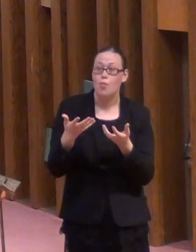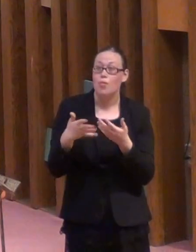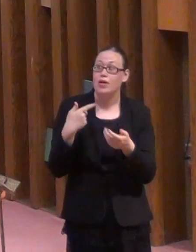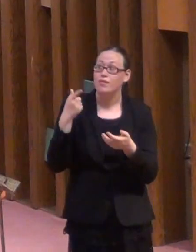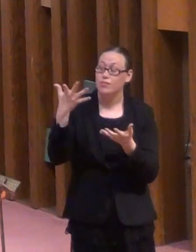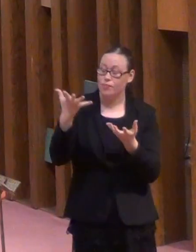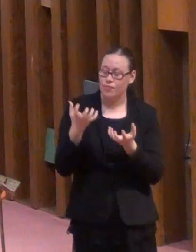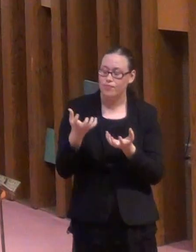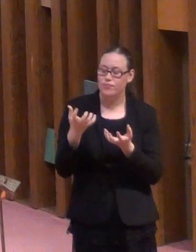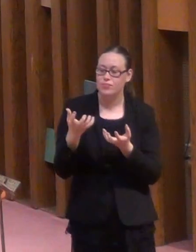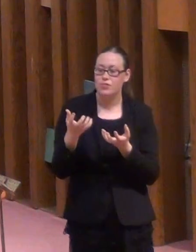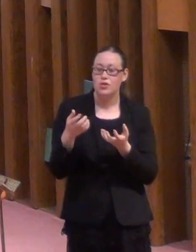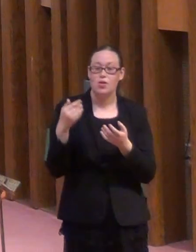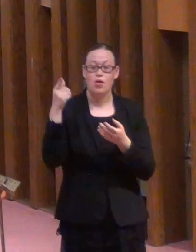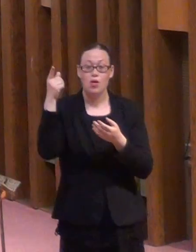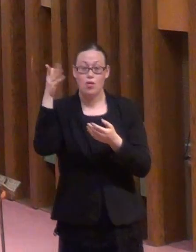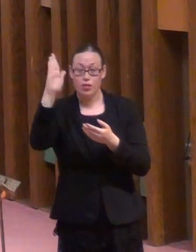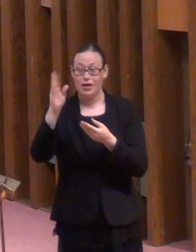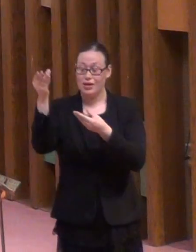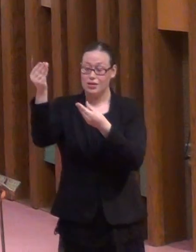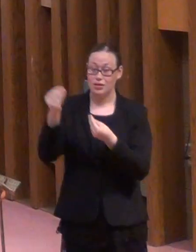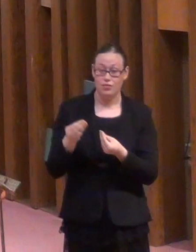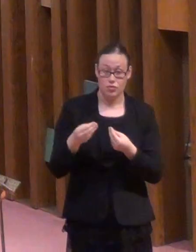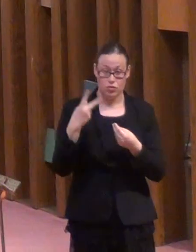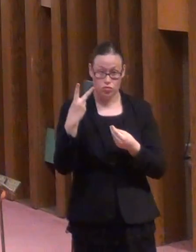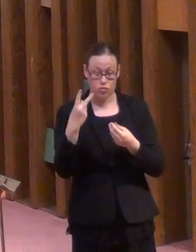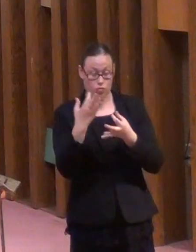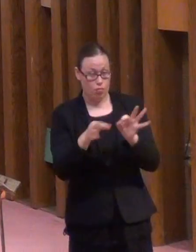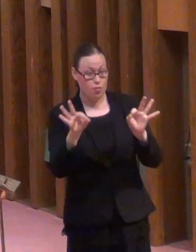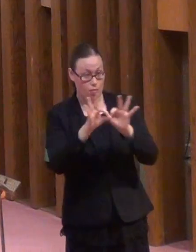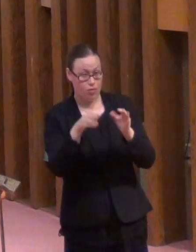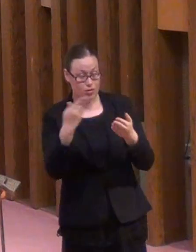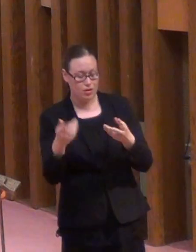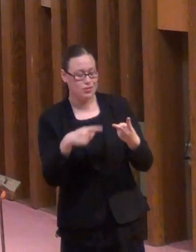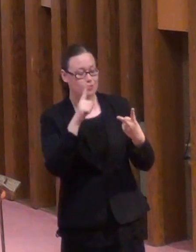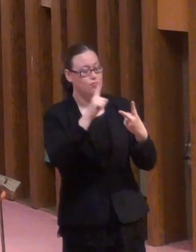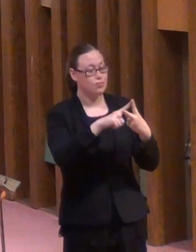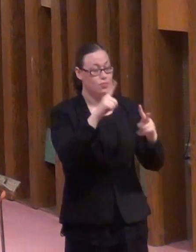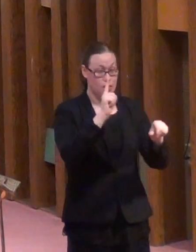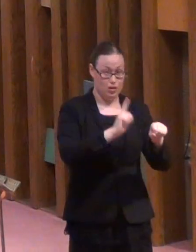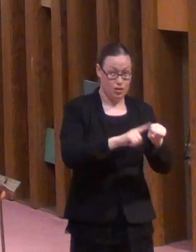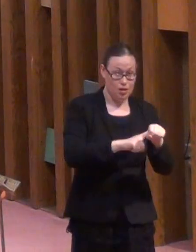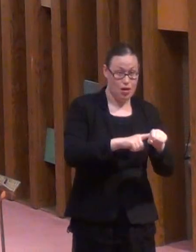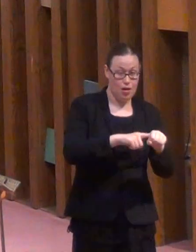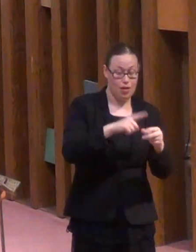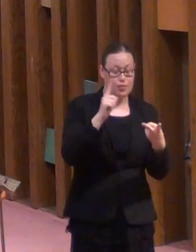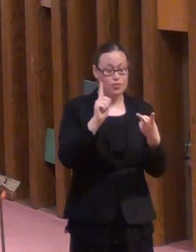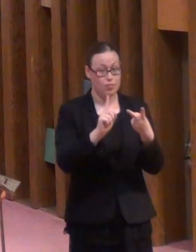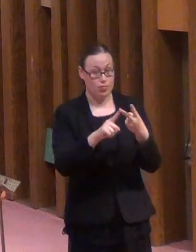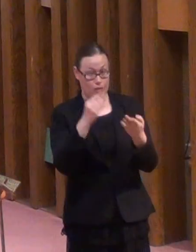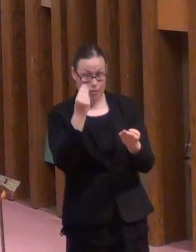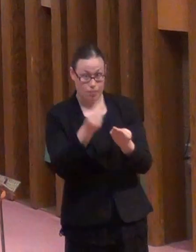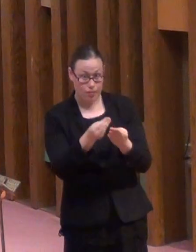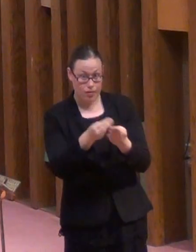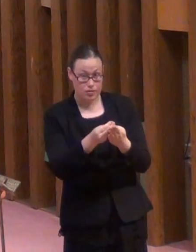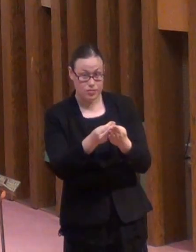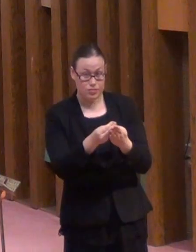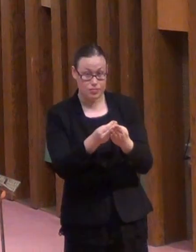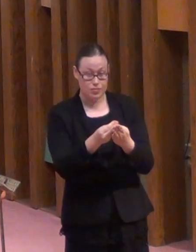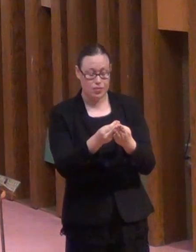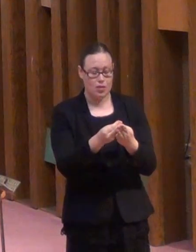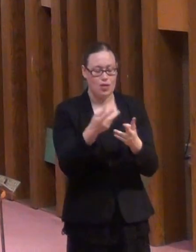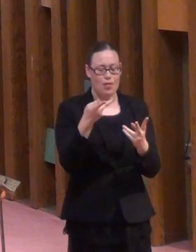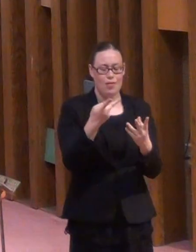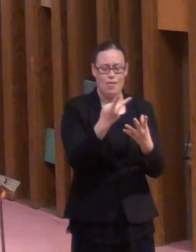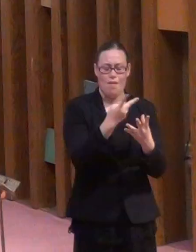are our time and money. It will not surprise you that these are some of the subjects that